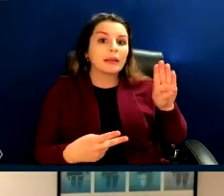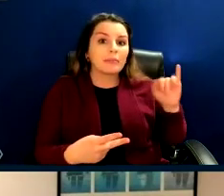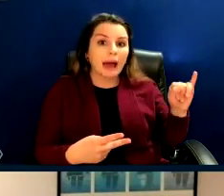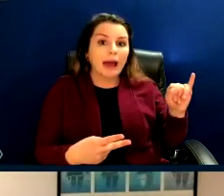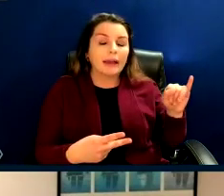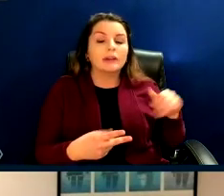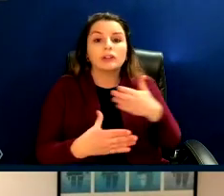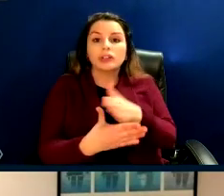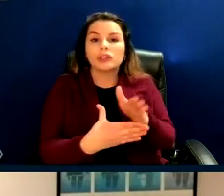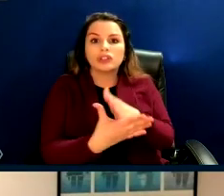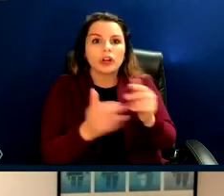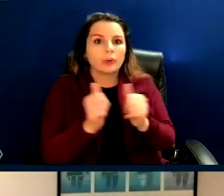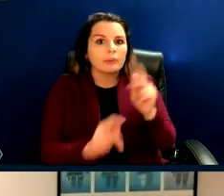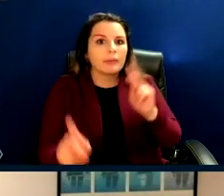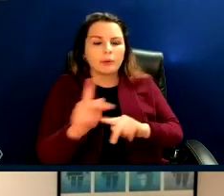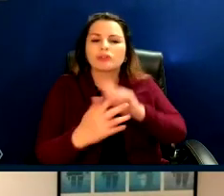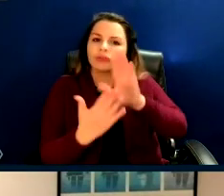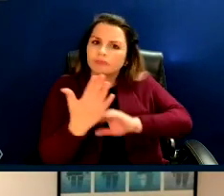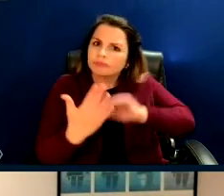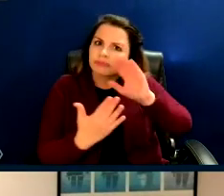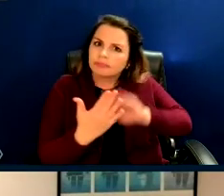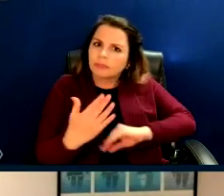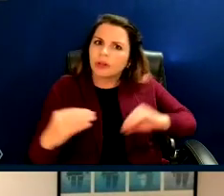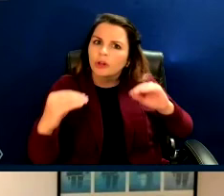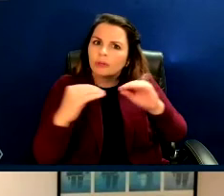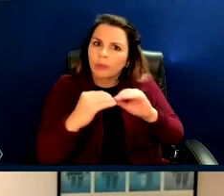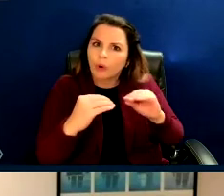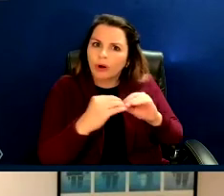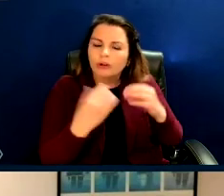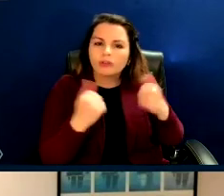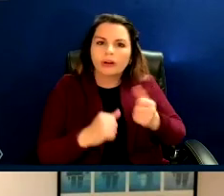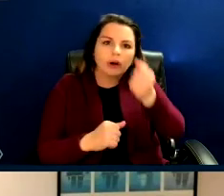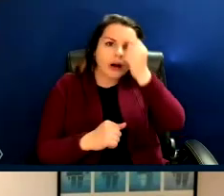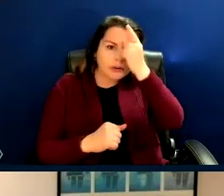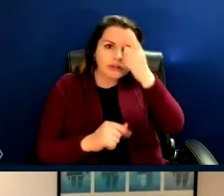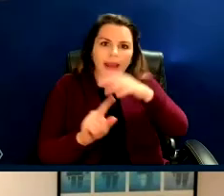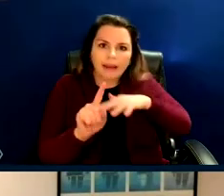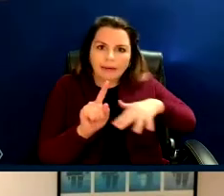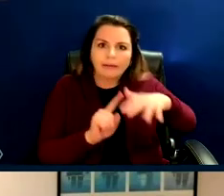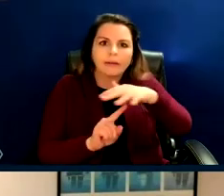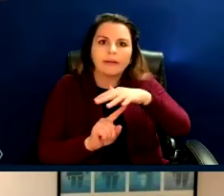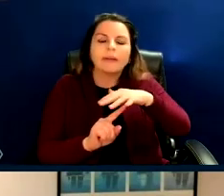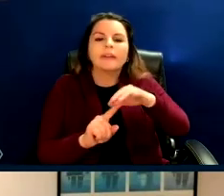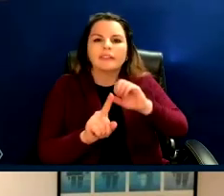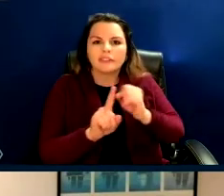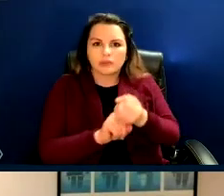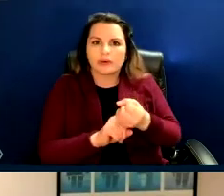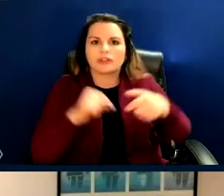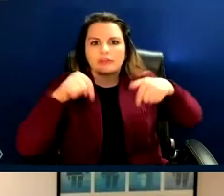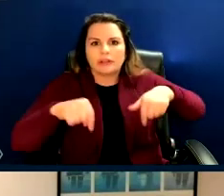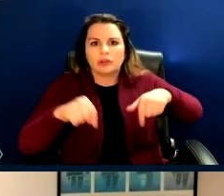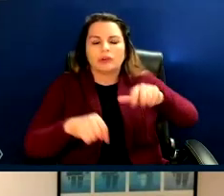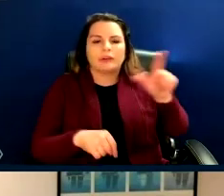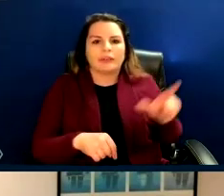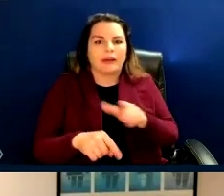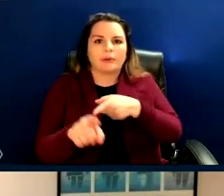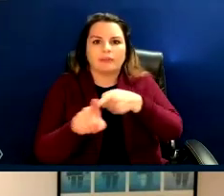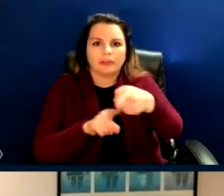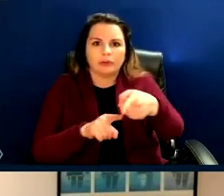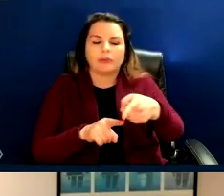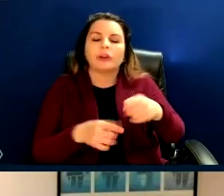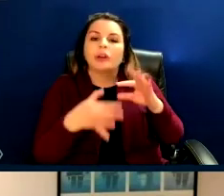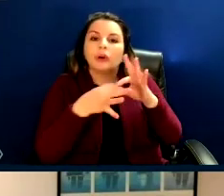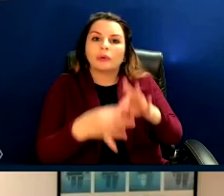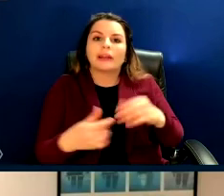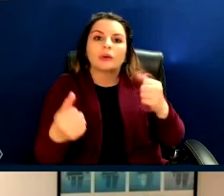really contextualize and work kind of specifically in our field at the intersection